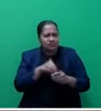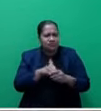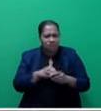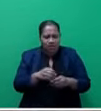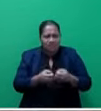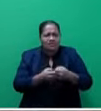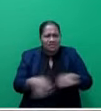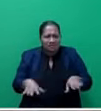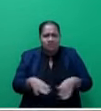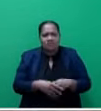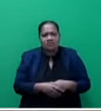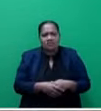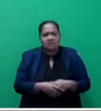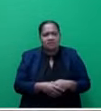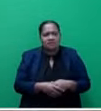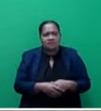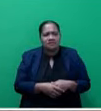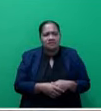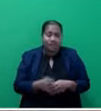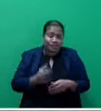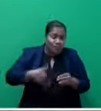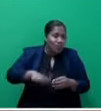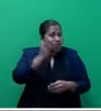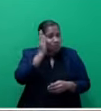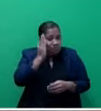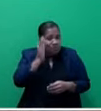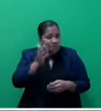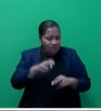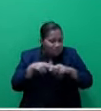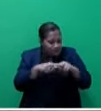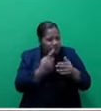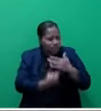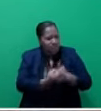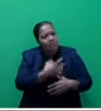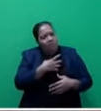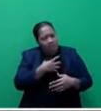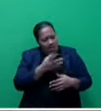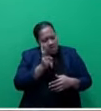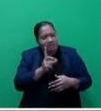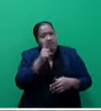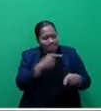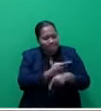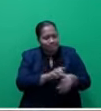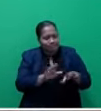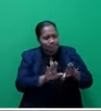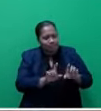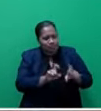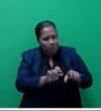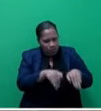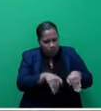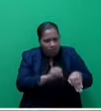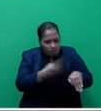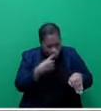cooking and for other reasons. All schools in Fiji have to take another extra week in order to be able to re-begin the new